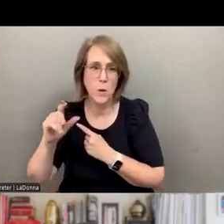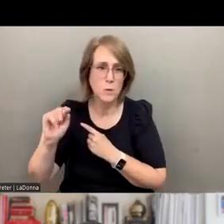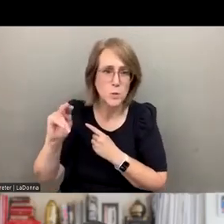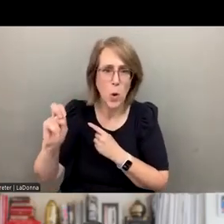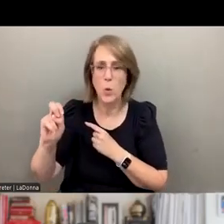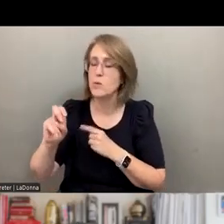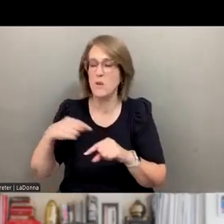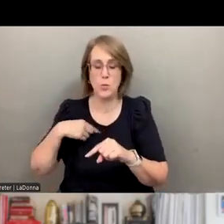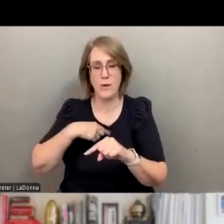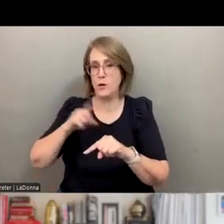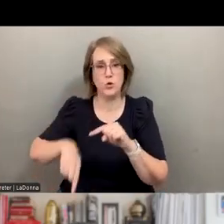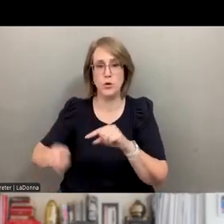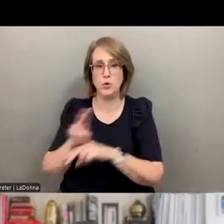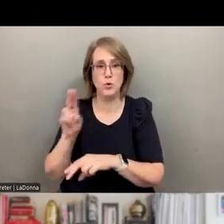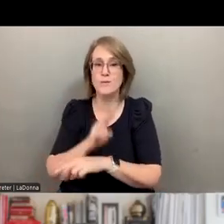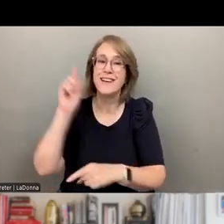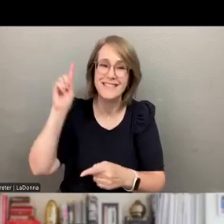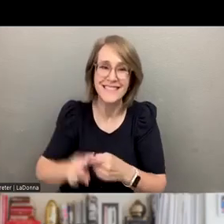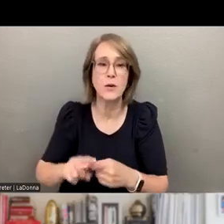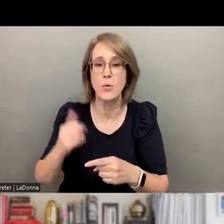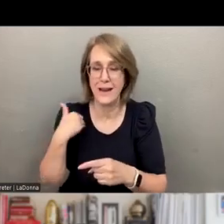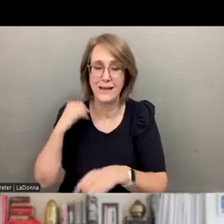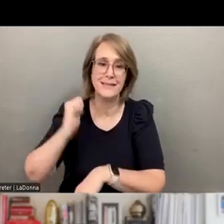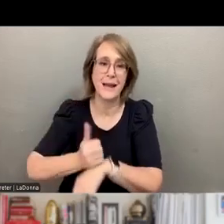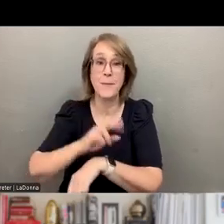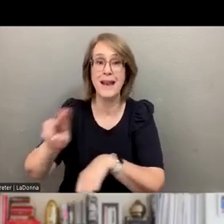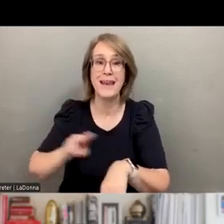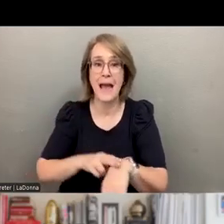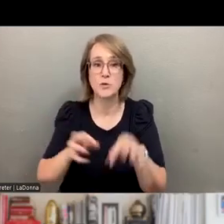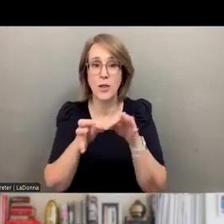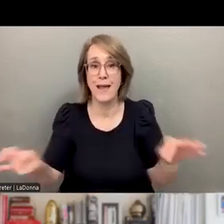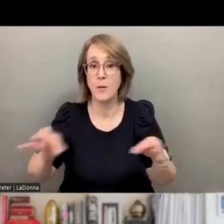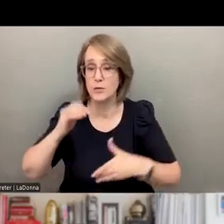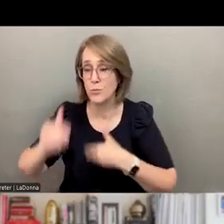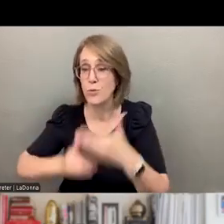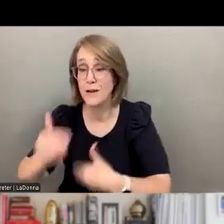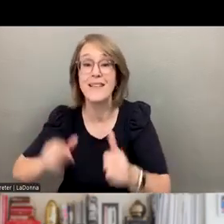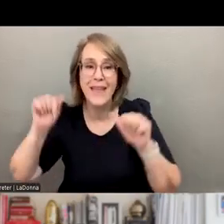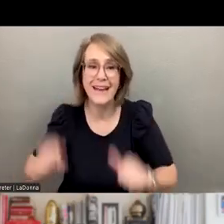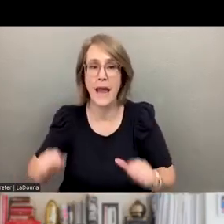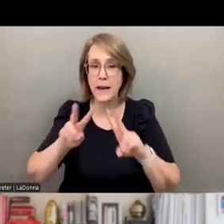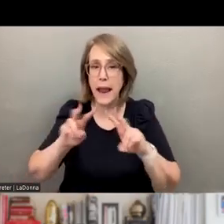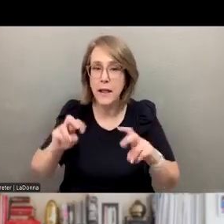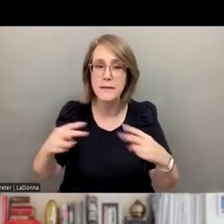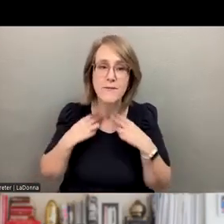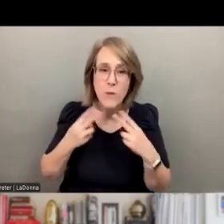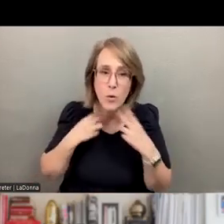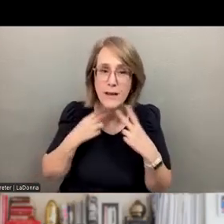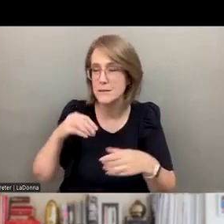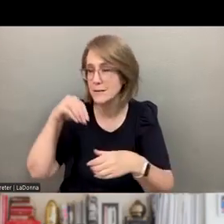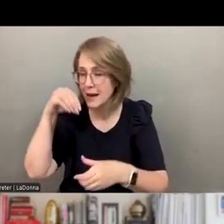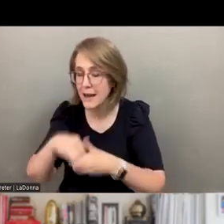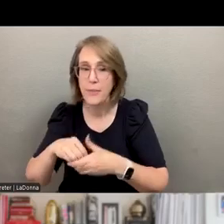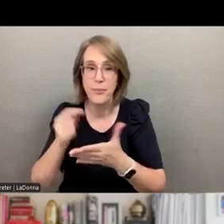weren't able to do that before we had tools like natural language processing, which does in fact analyze the vocalizations that we have in therapy. And so